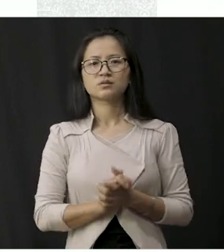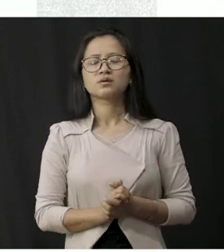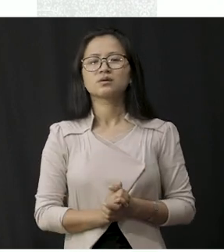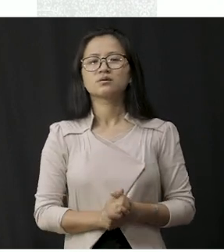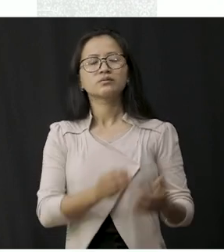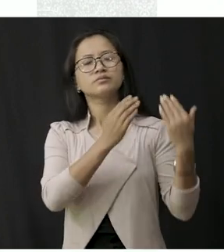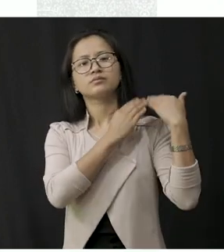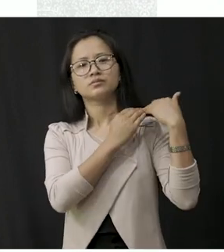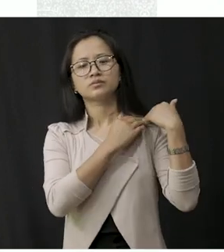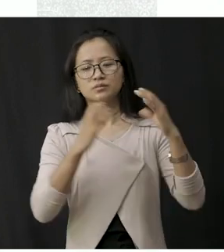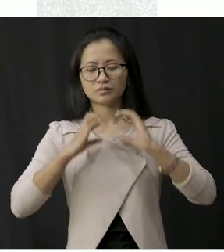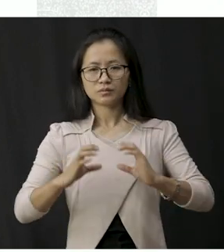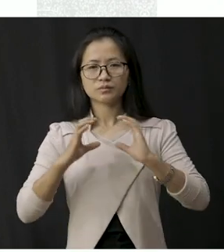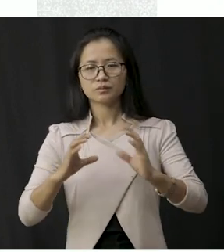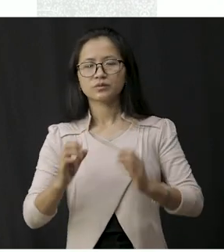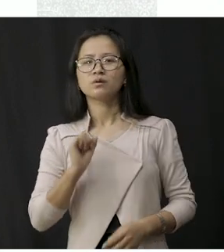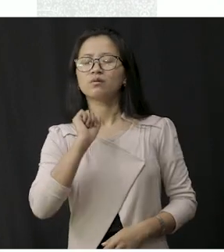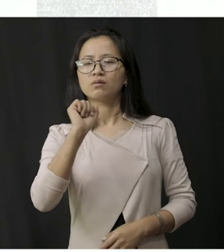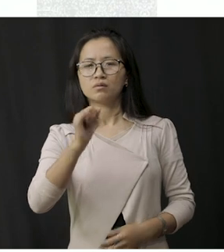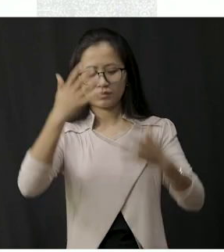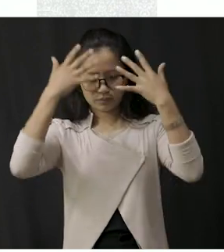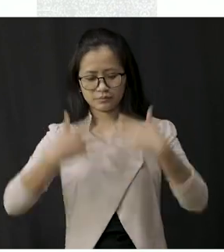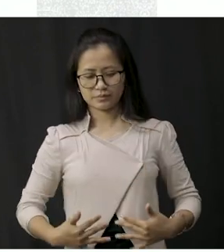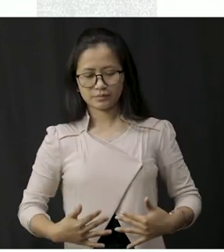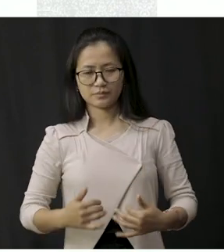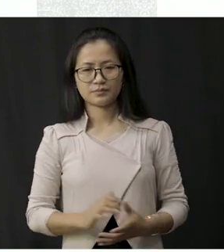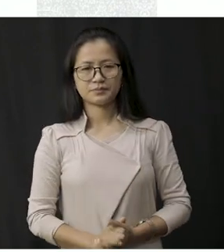our responsible to take care of our own body